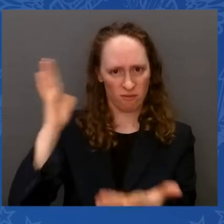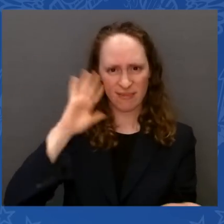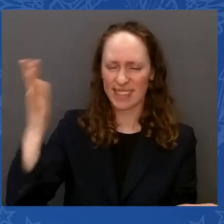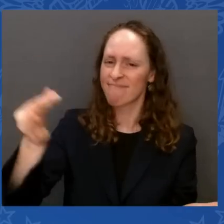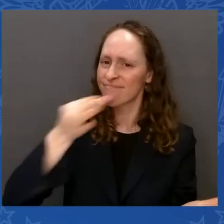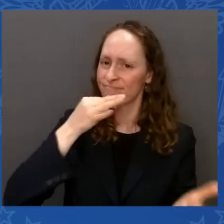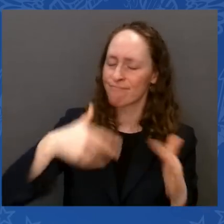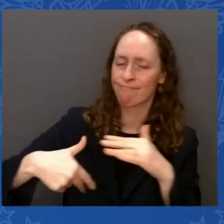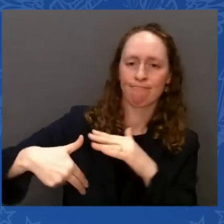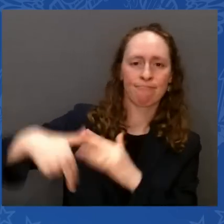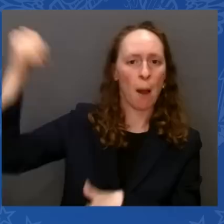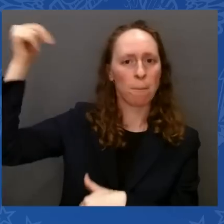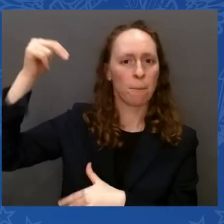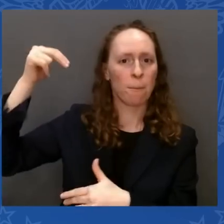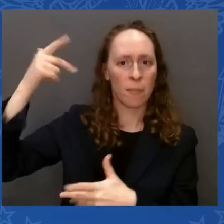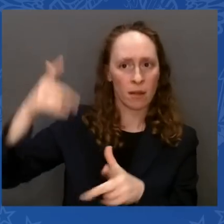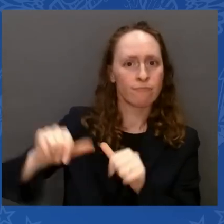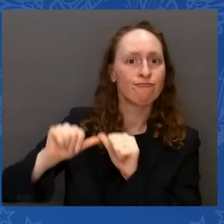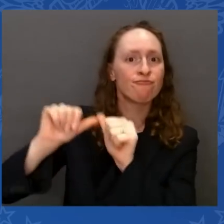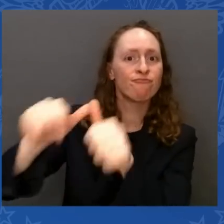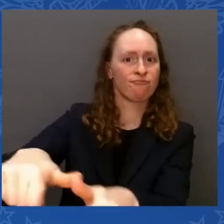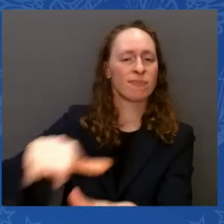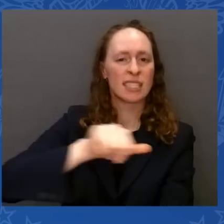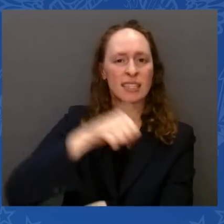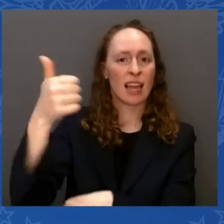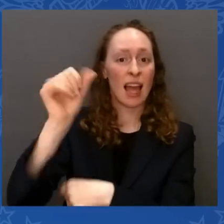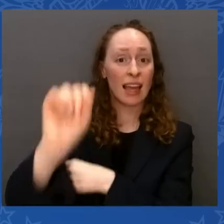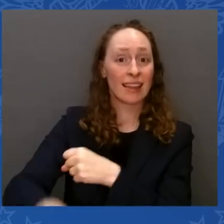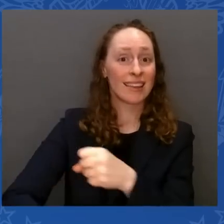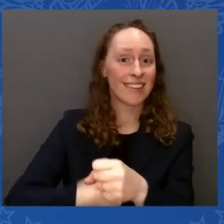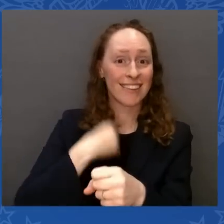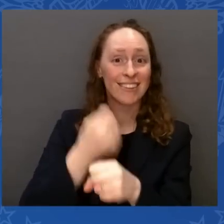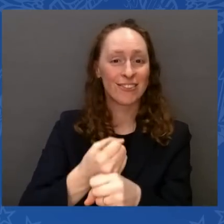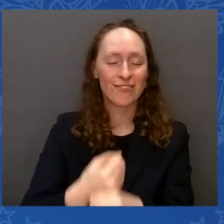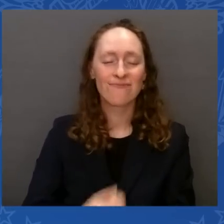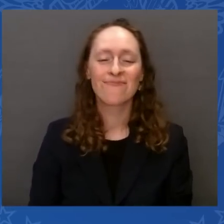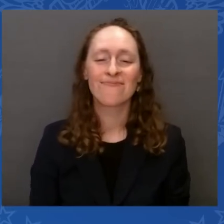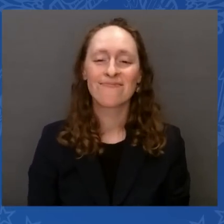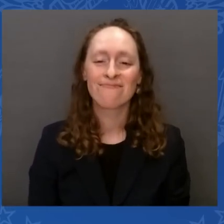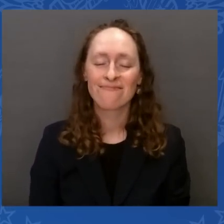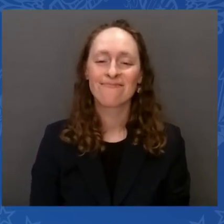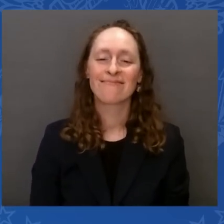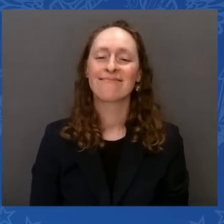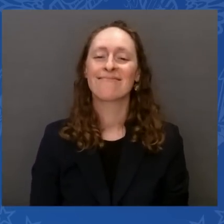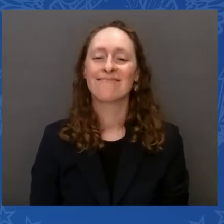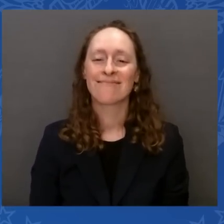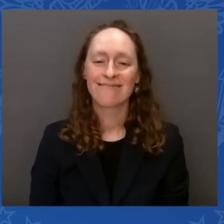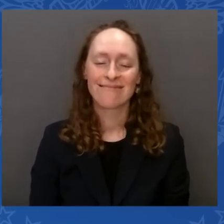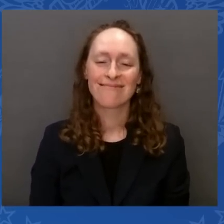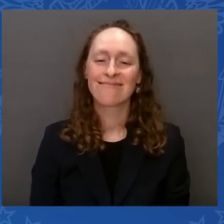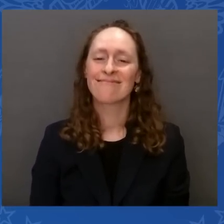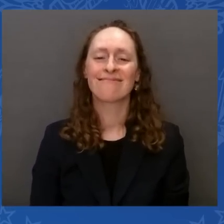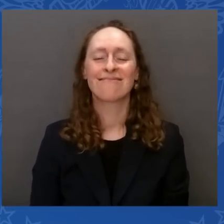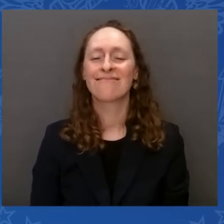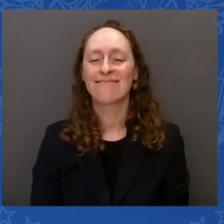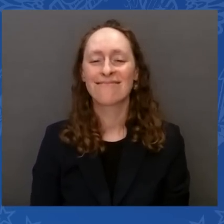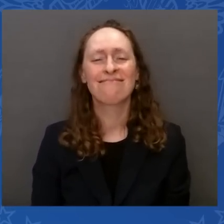So, look, we're not going to — we're not going to sit here and be lectured by those folks about fiscal responsibility.